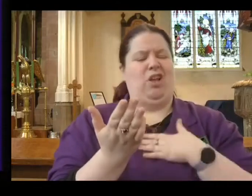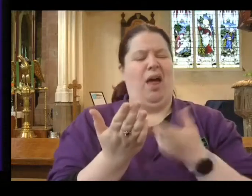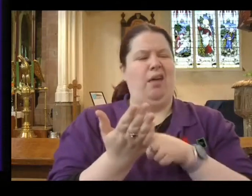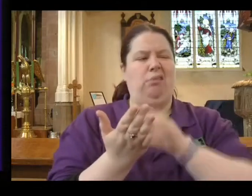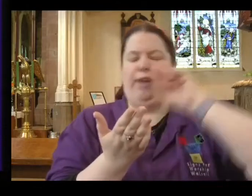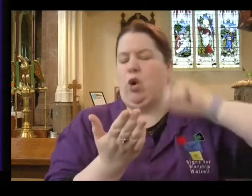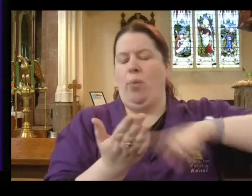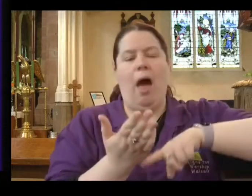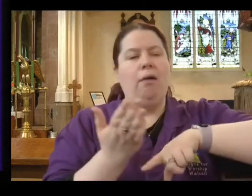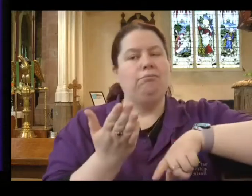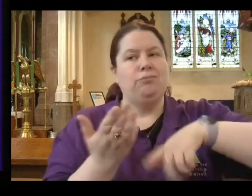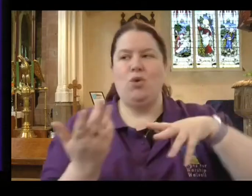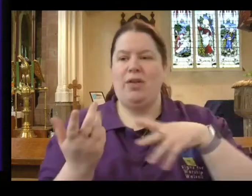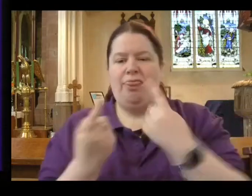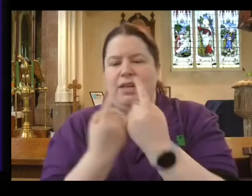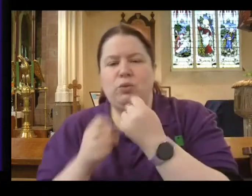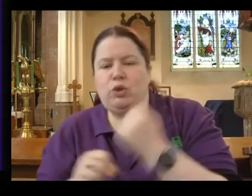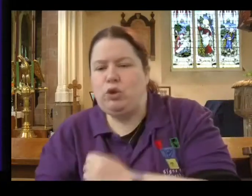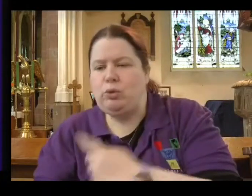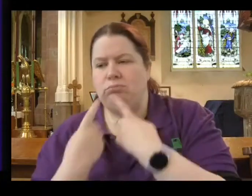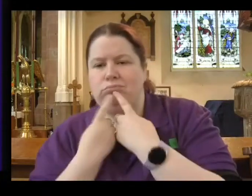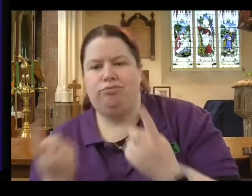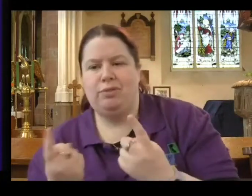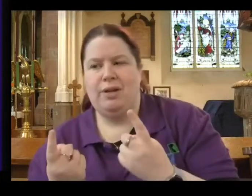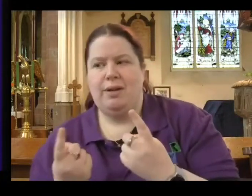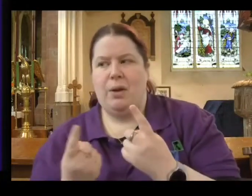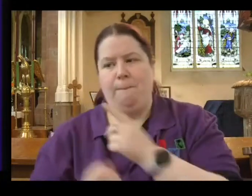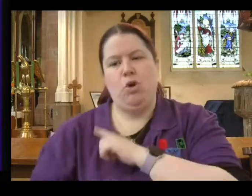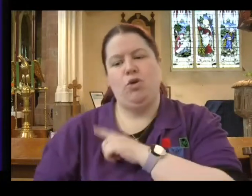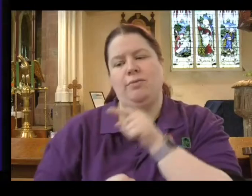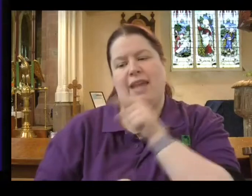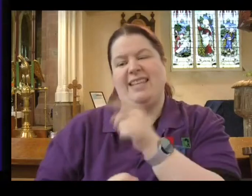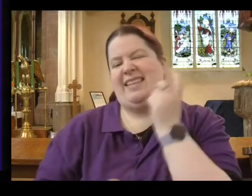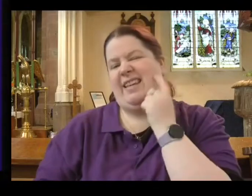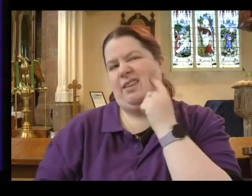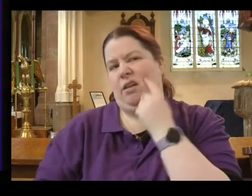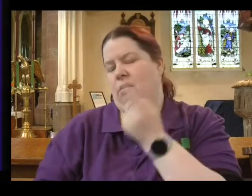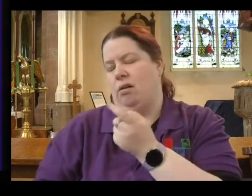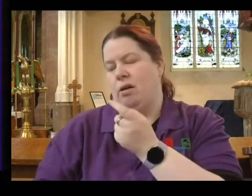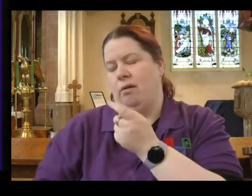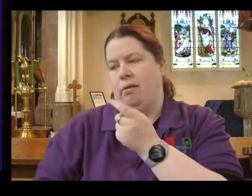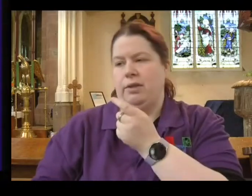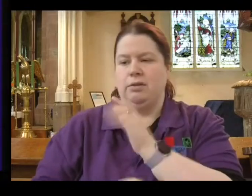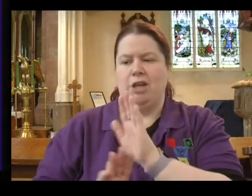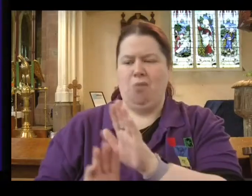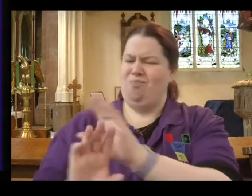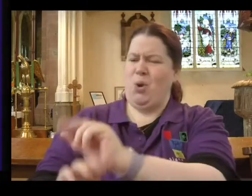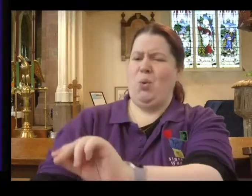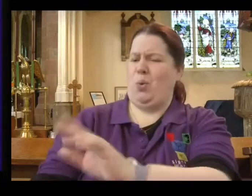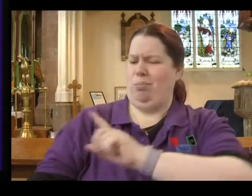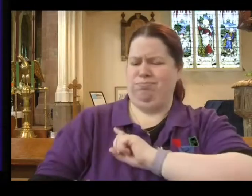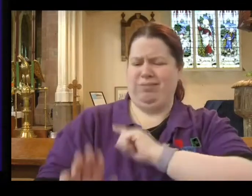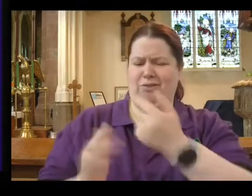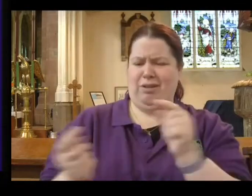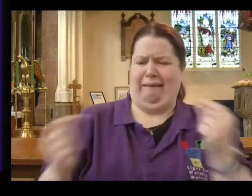Are there things that we do or things that we say only because it's an easier path to take than to stand up for our Christian principles? Or perhaps